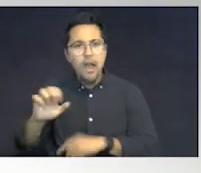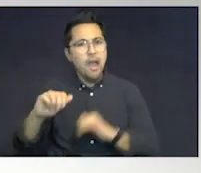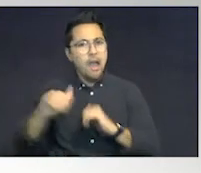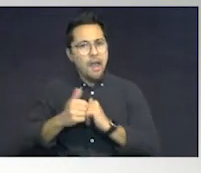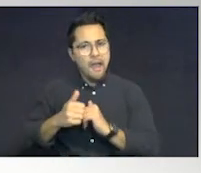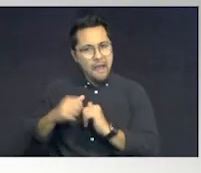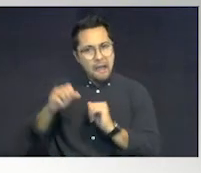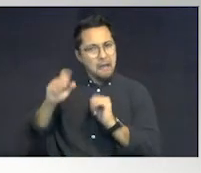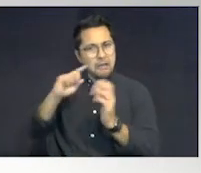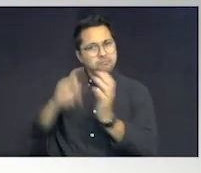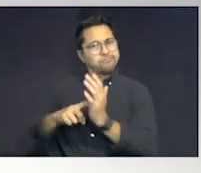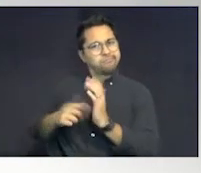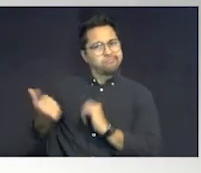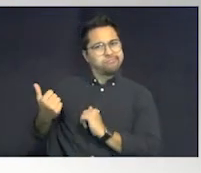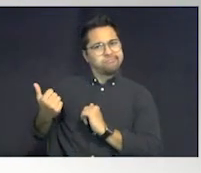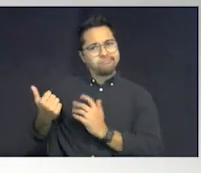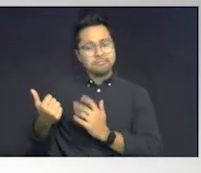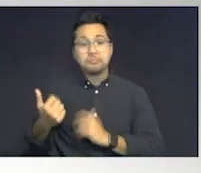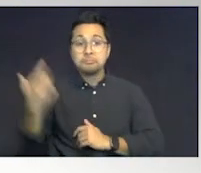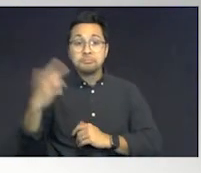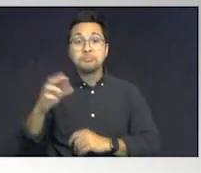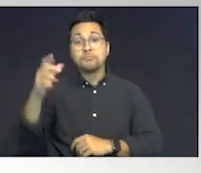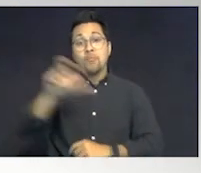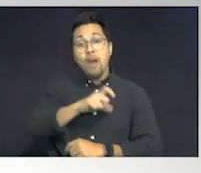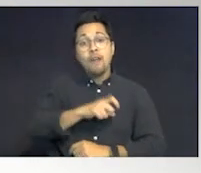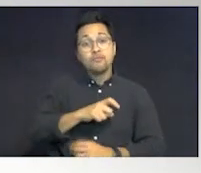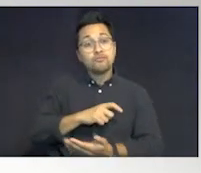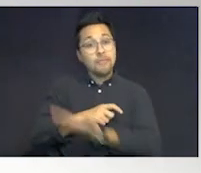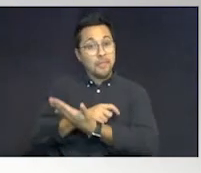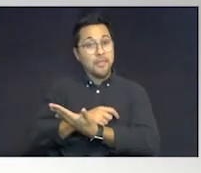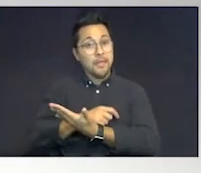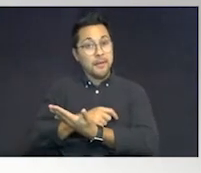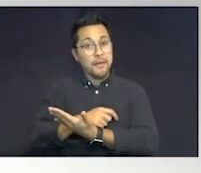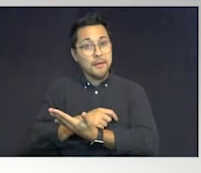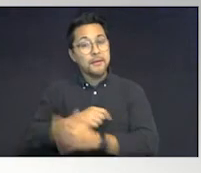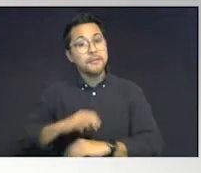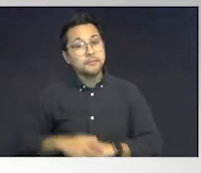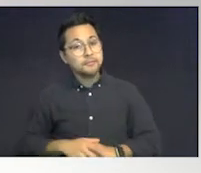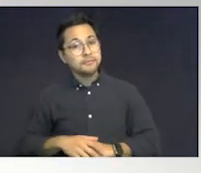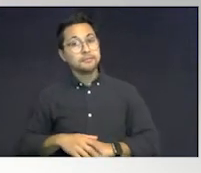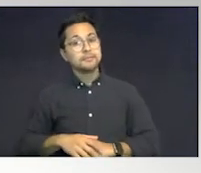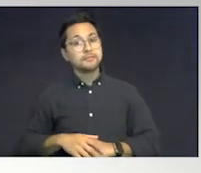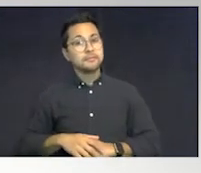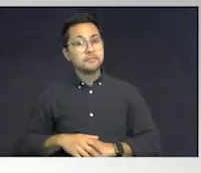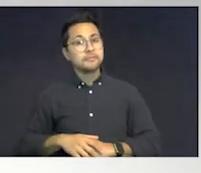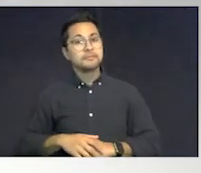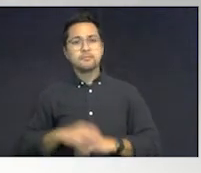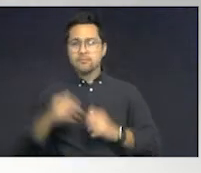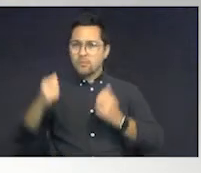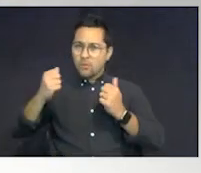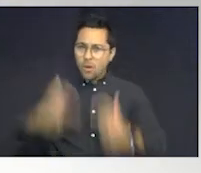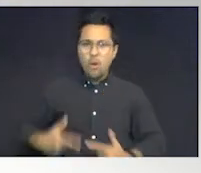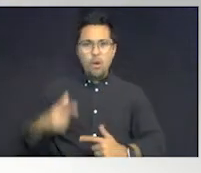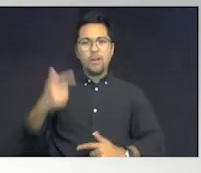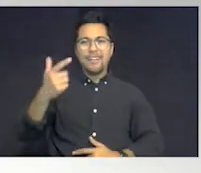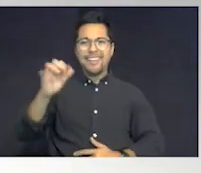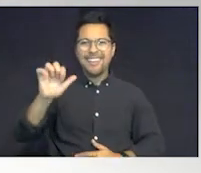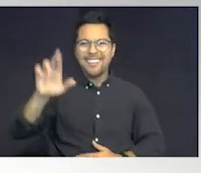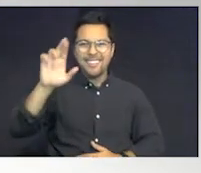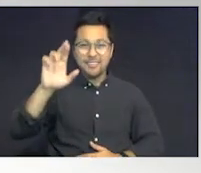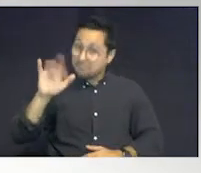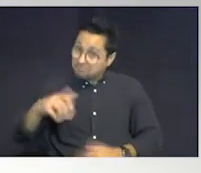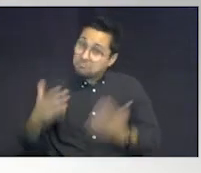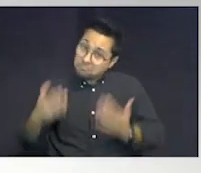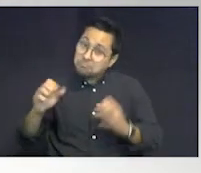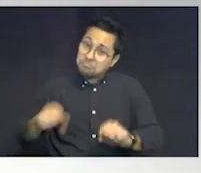why this, this officer right here, this officer right here is in all gear. That could be